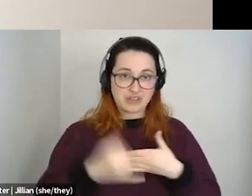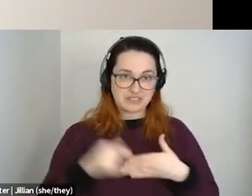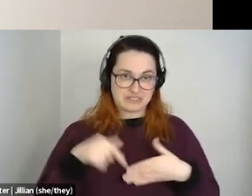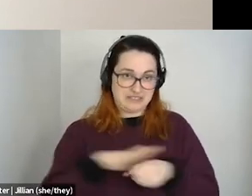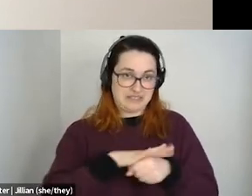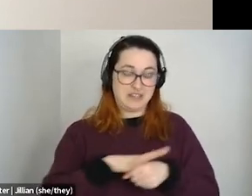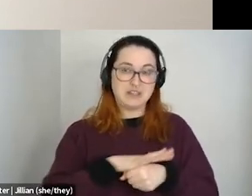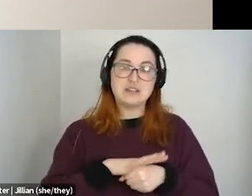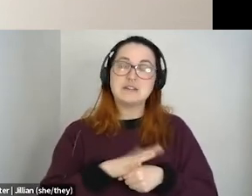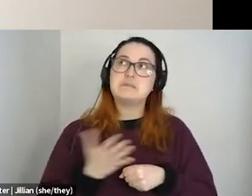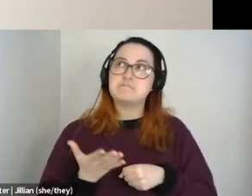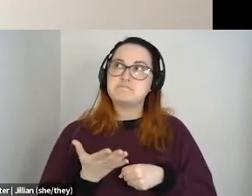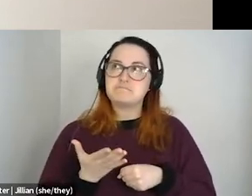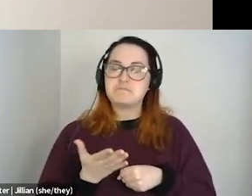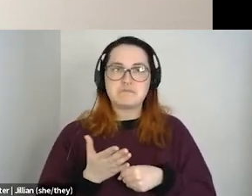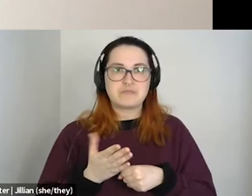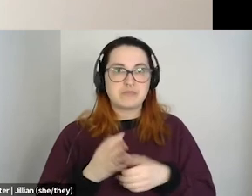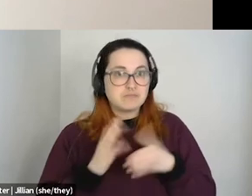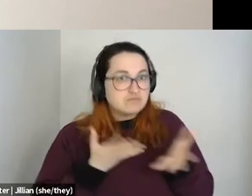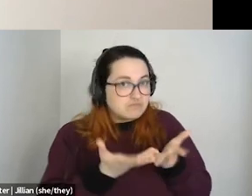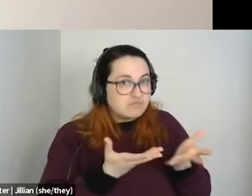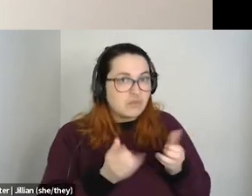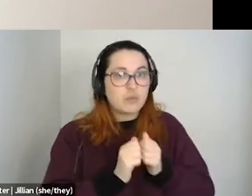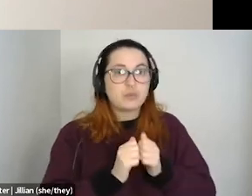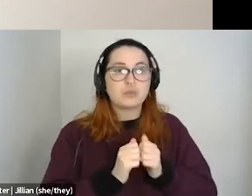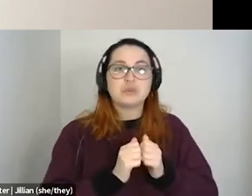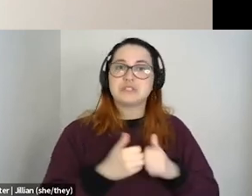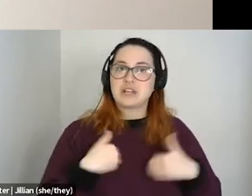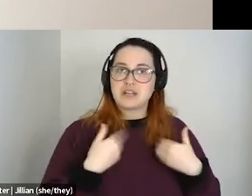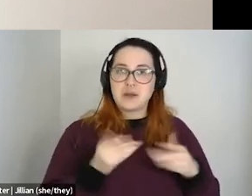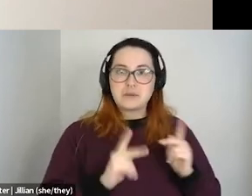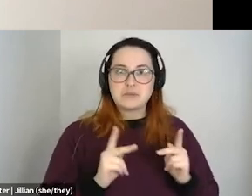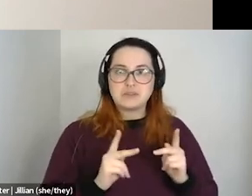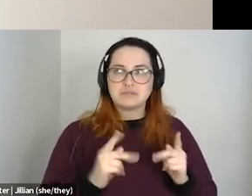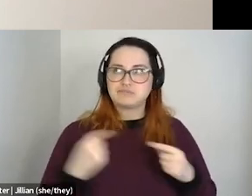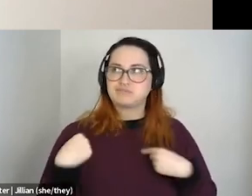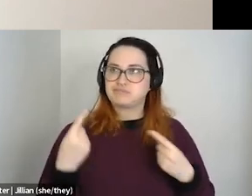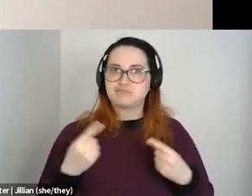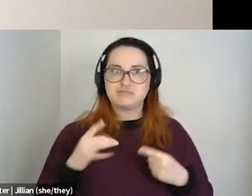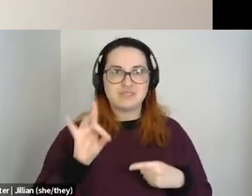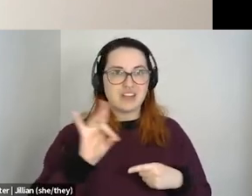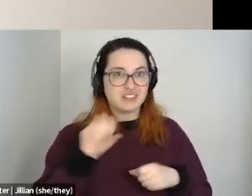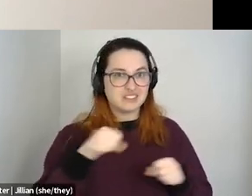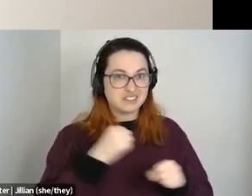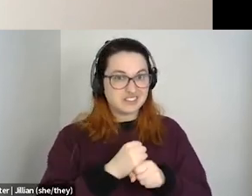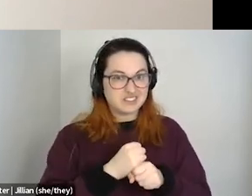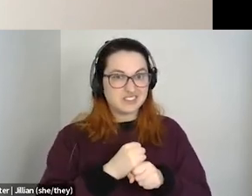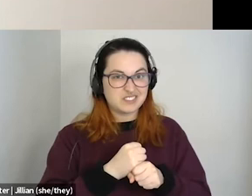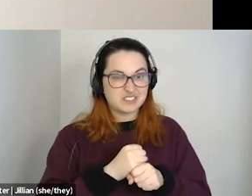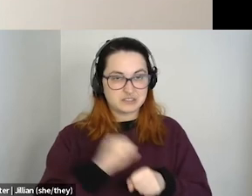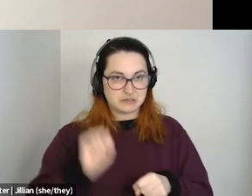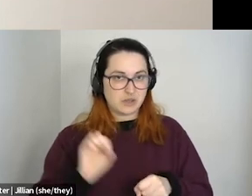think connecting to young people, you know, over the last eight years or so that I've been back on the South shore